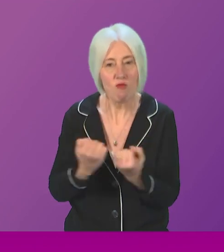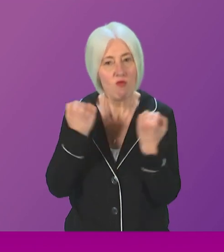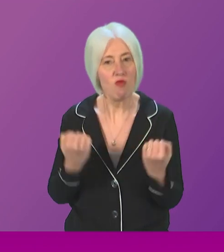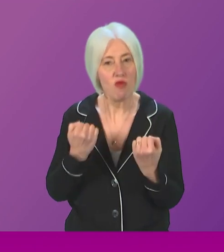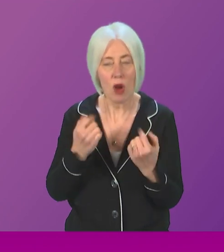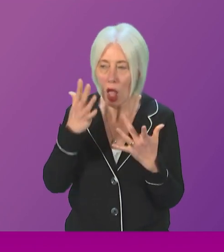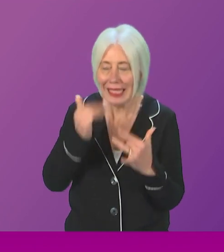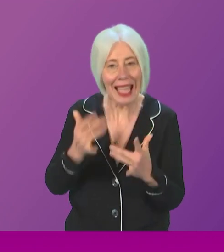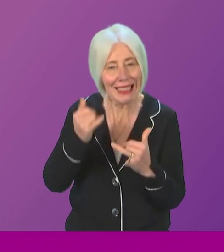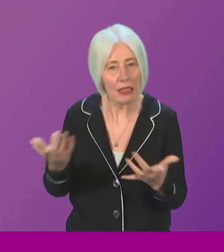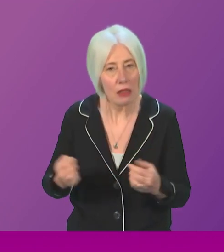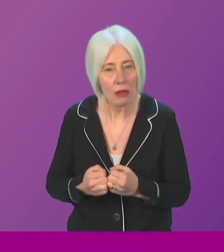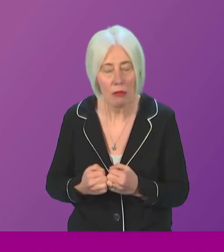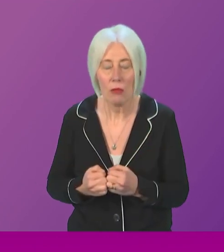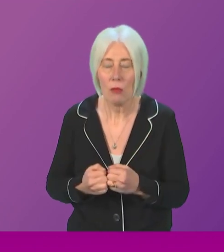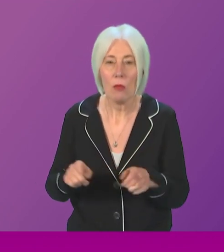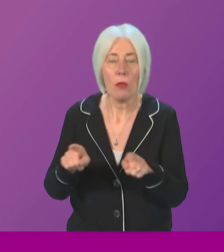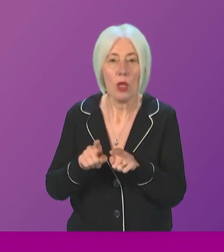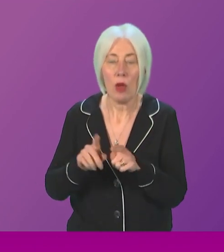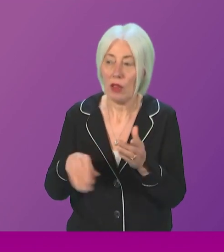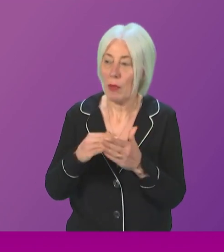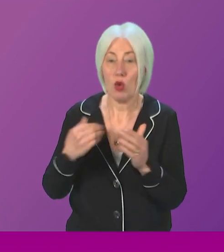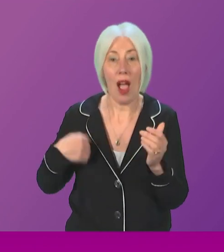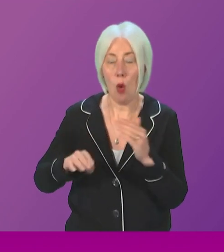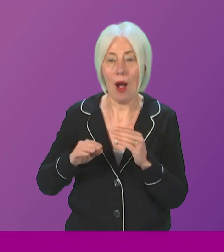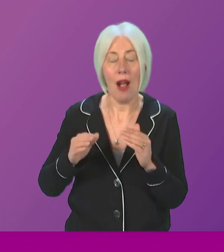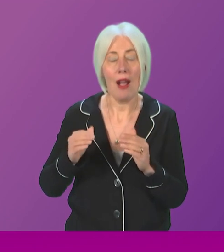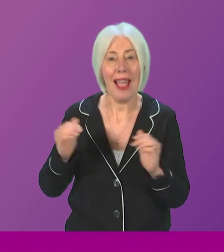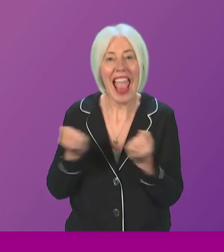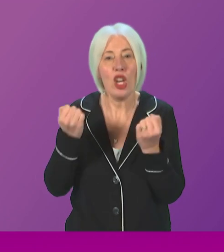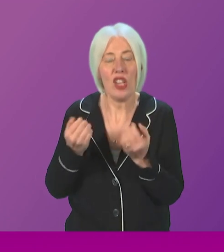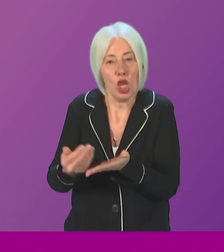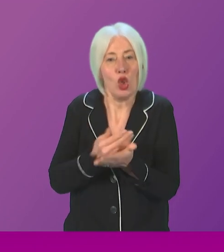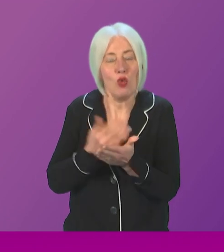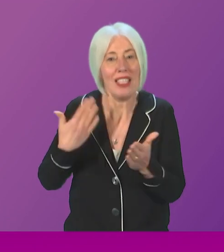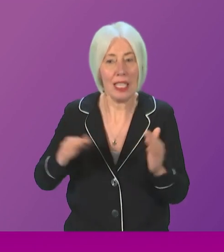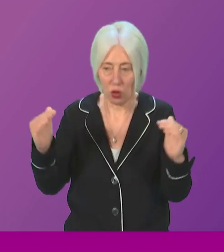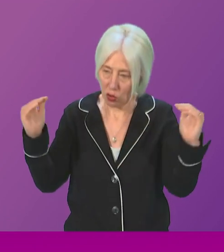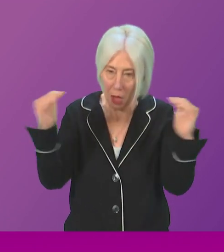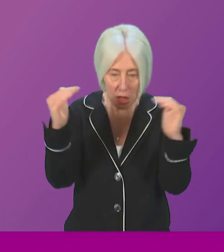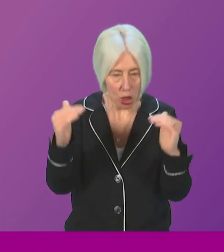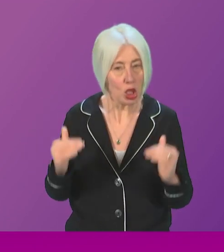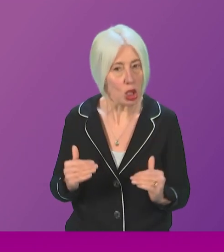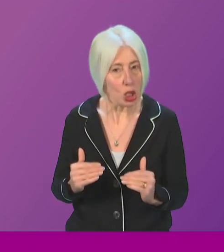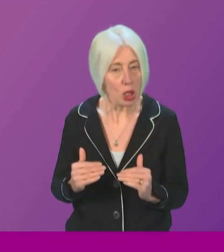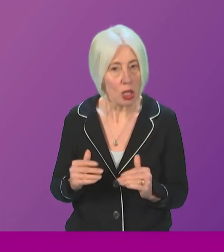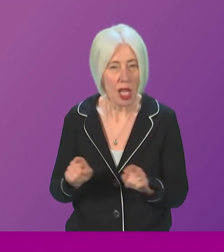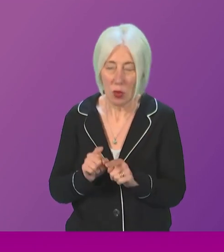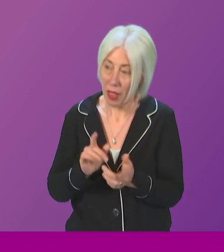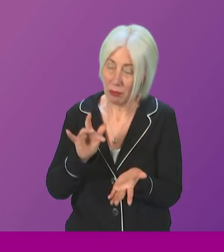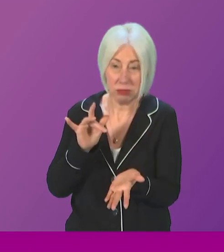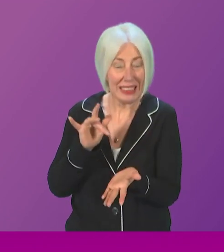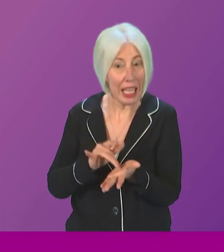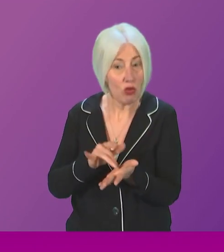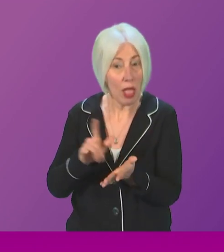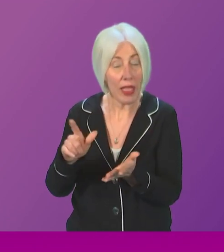climate tests. Secondly, we should ensure that they align with our energy security needs. And thirdly, and this is really central and I believe Maggie Chapman